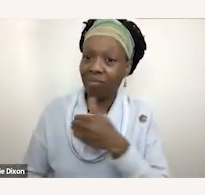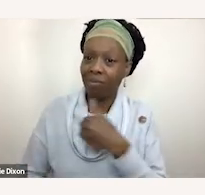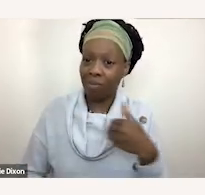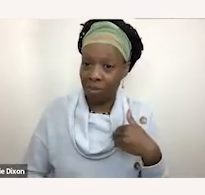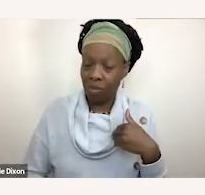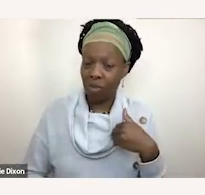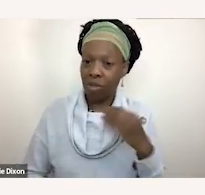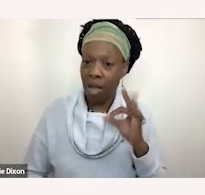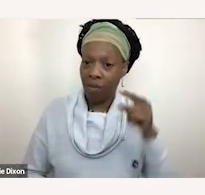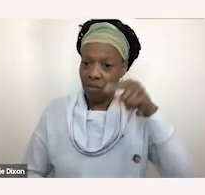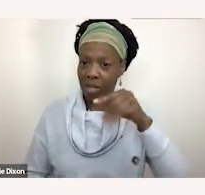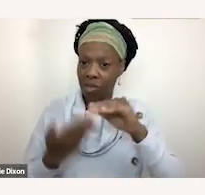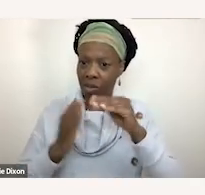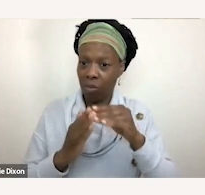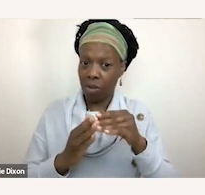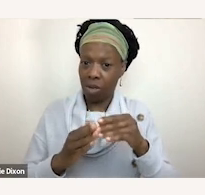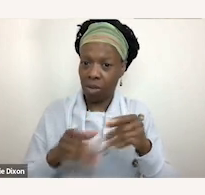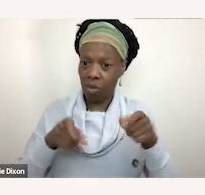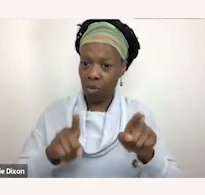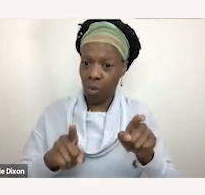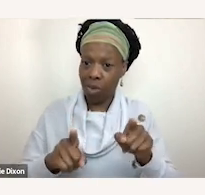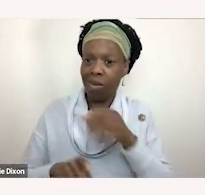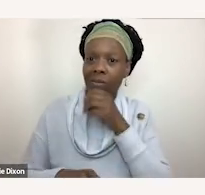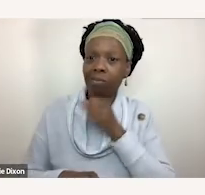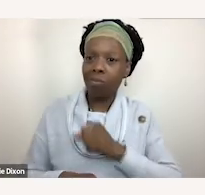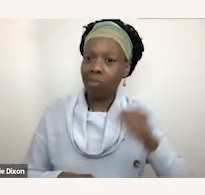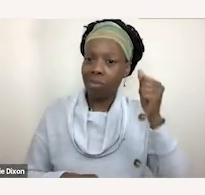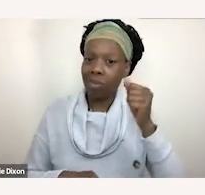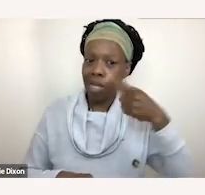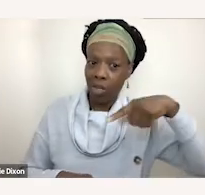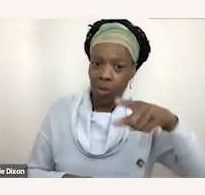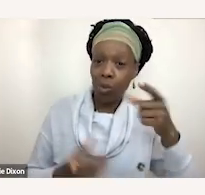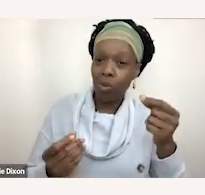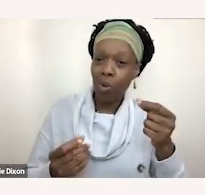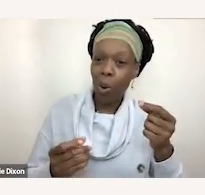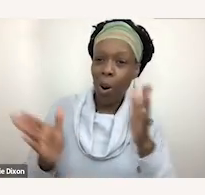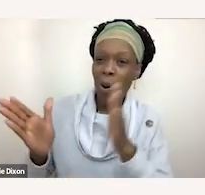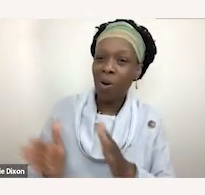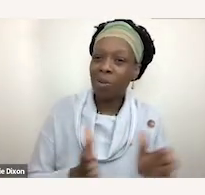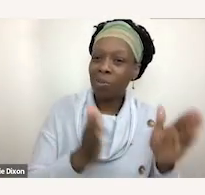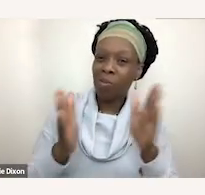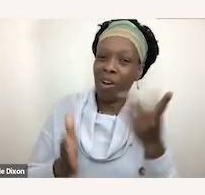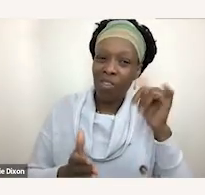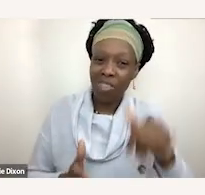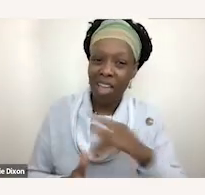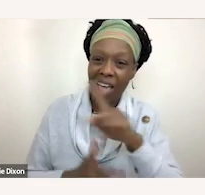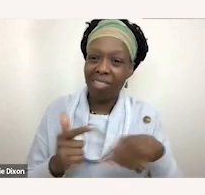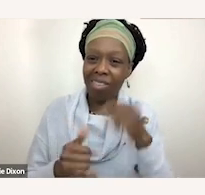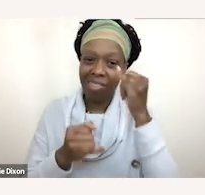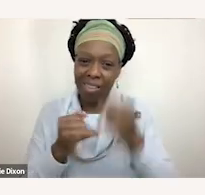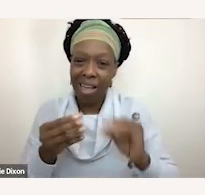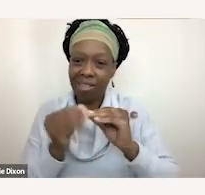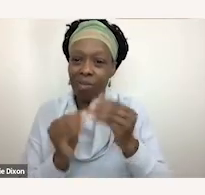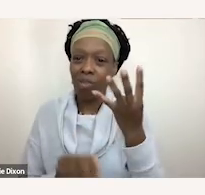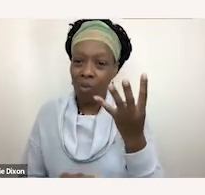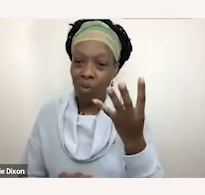this community as they get older and what you are doing is priming them for that and then number four like rachel was